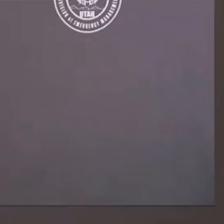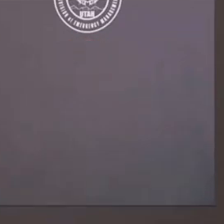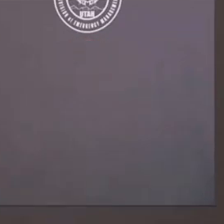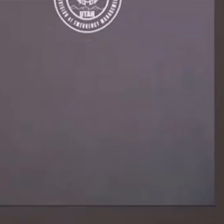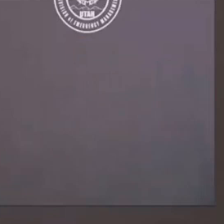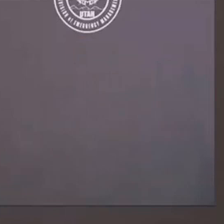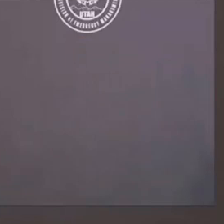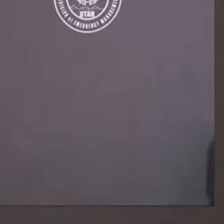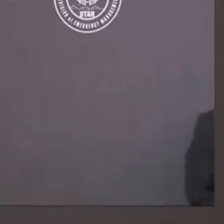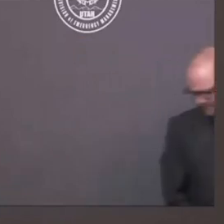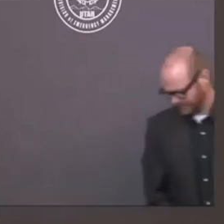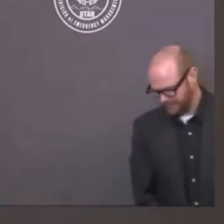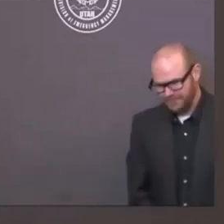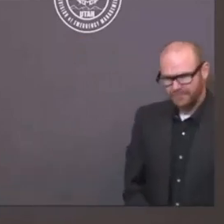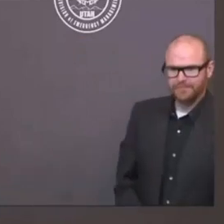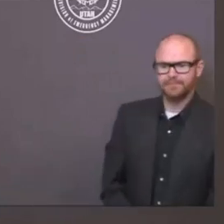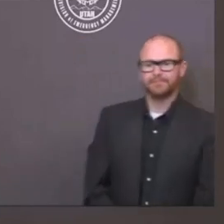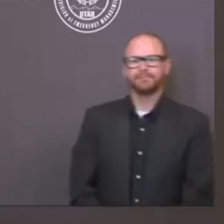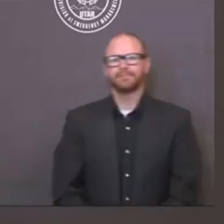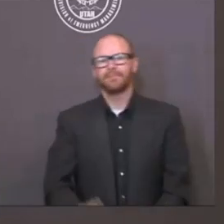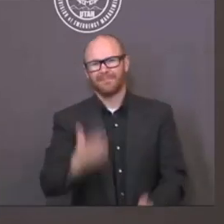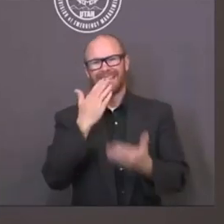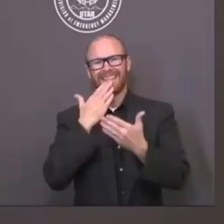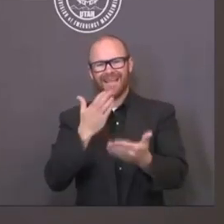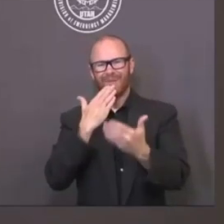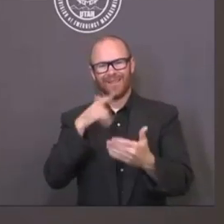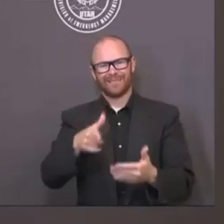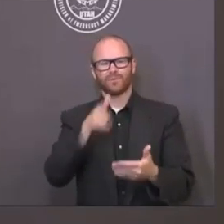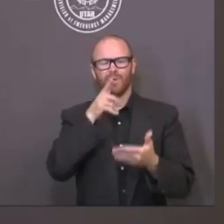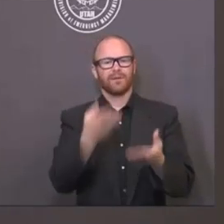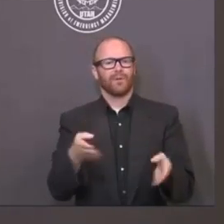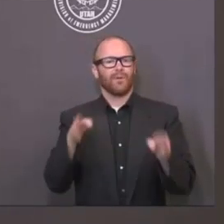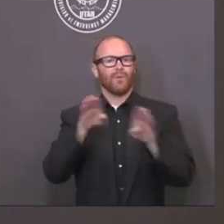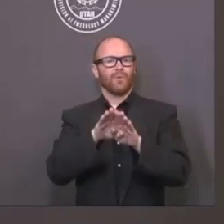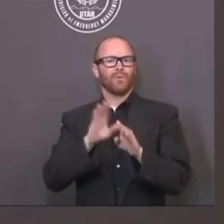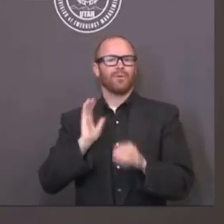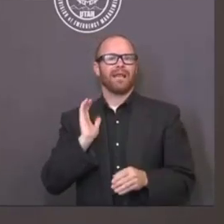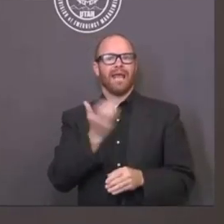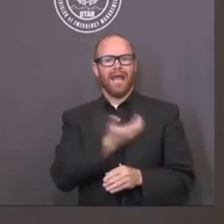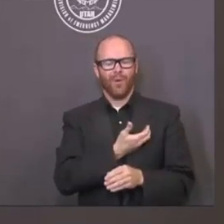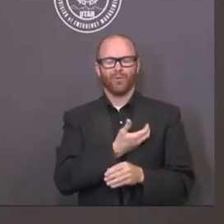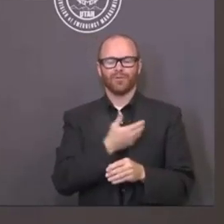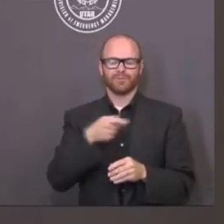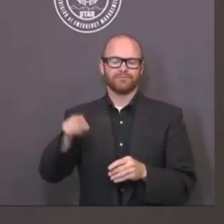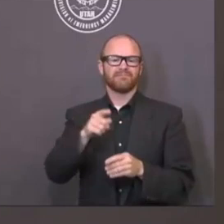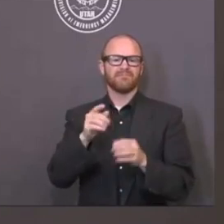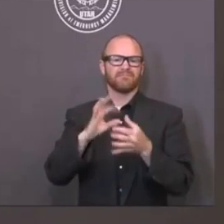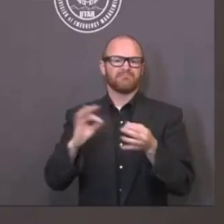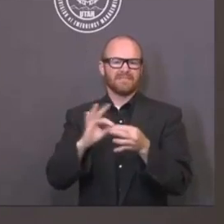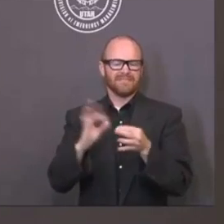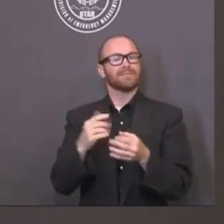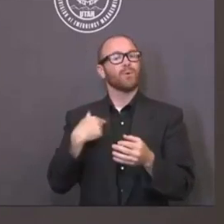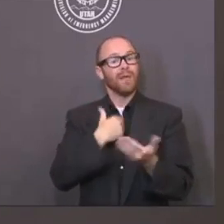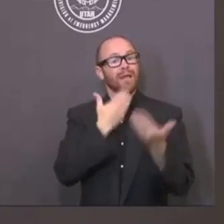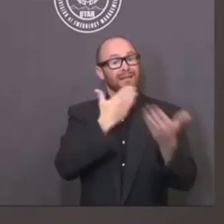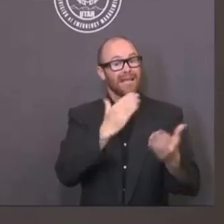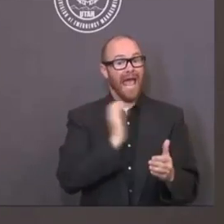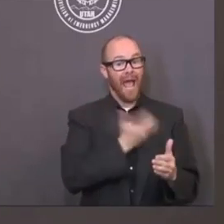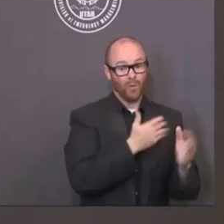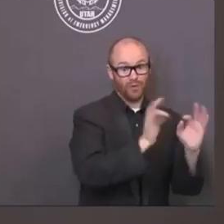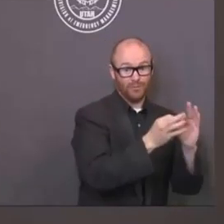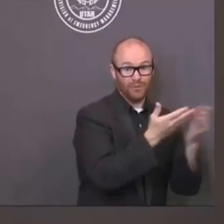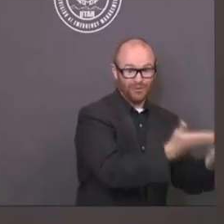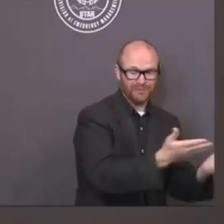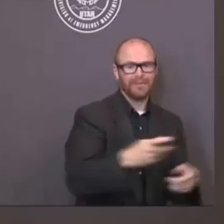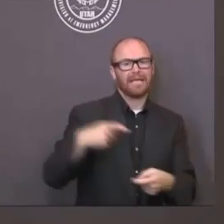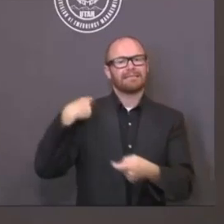Thank you, Governor and Dr. Dunn. This will conclude the briefing for today. We also appreciate our American Sign Language interpreters and our Spanish interpreters who